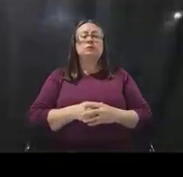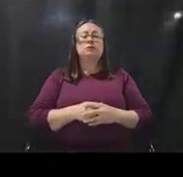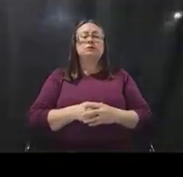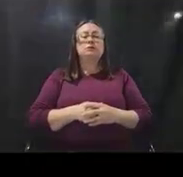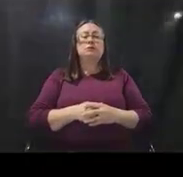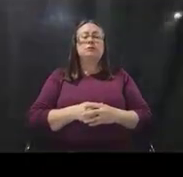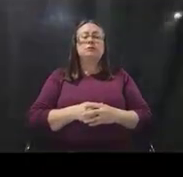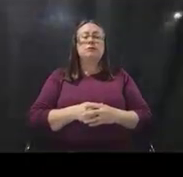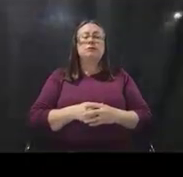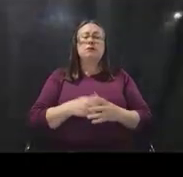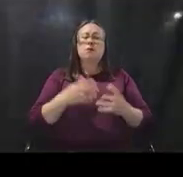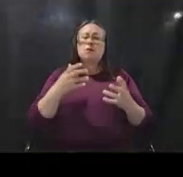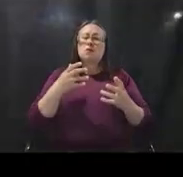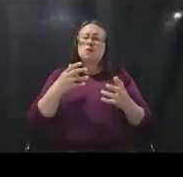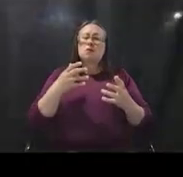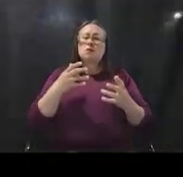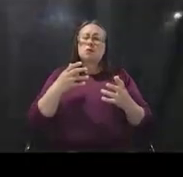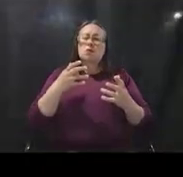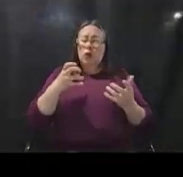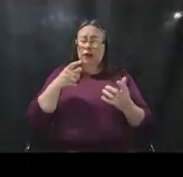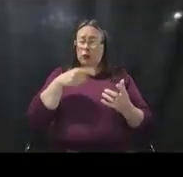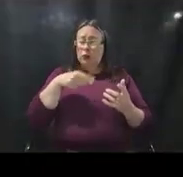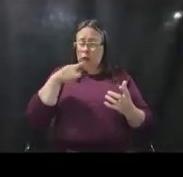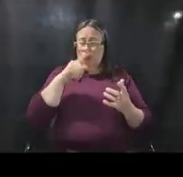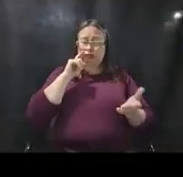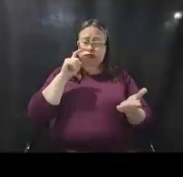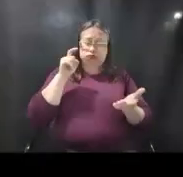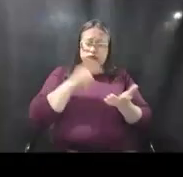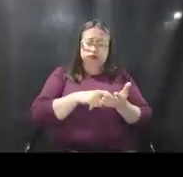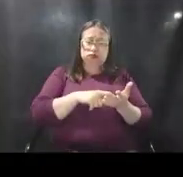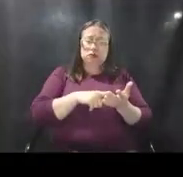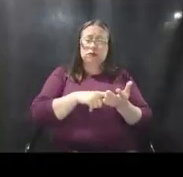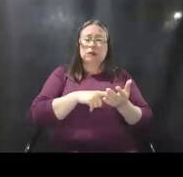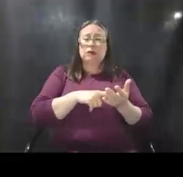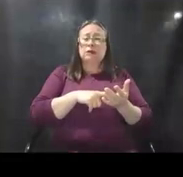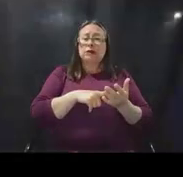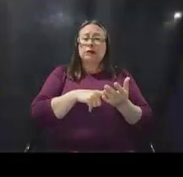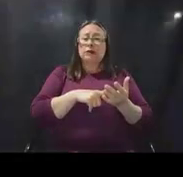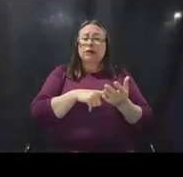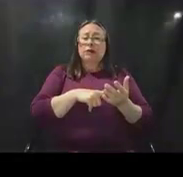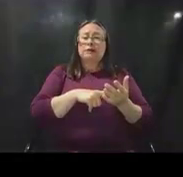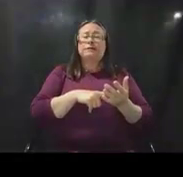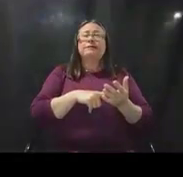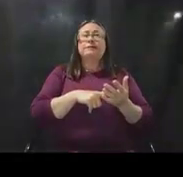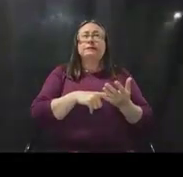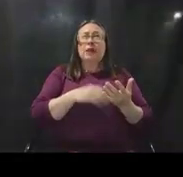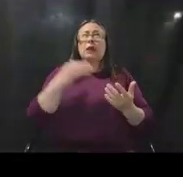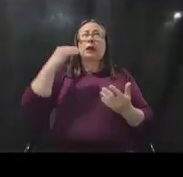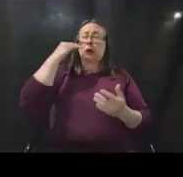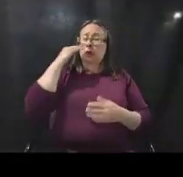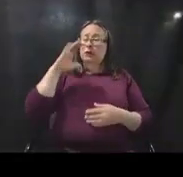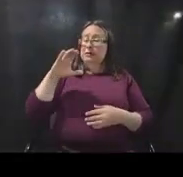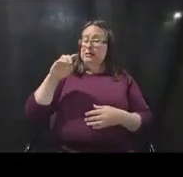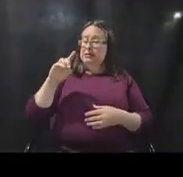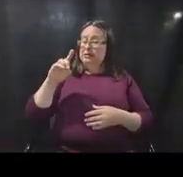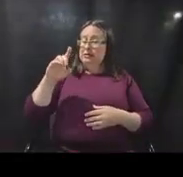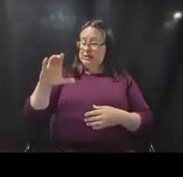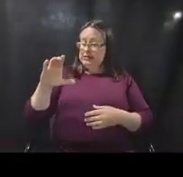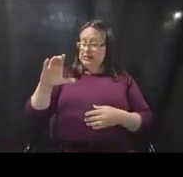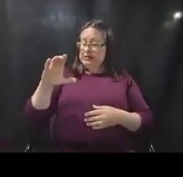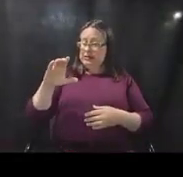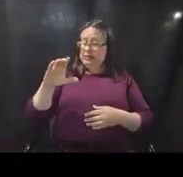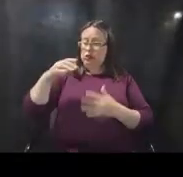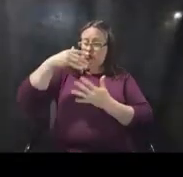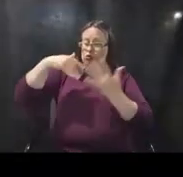likely true that there is not, I know that the CDC social vulnerability index